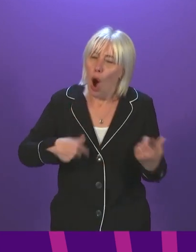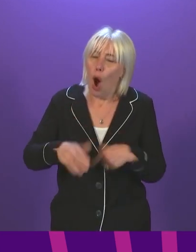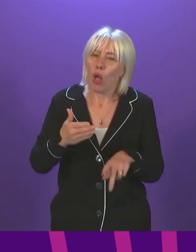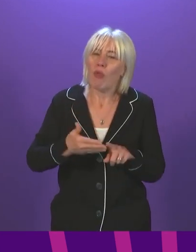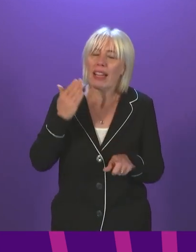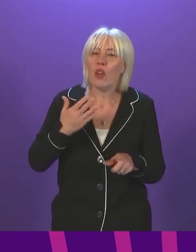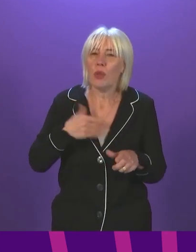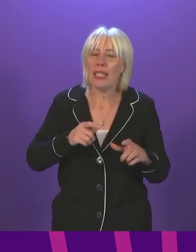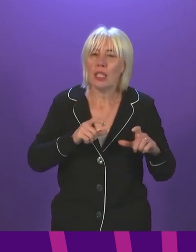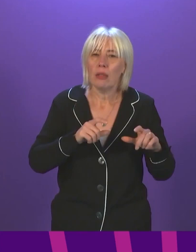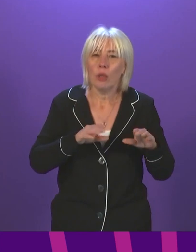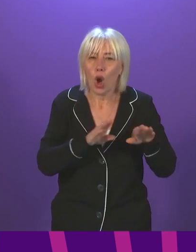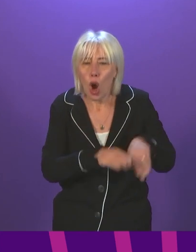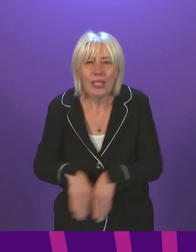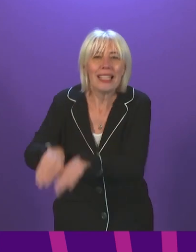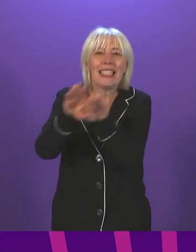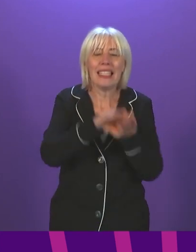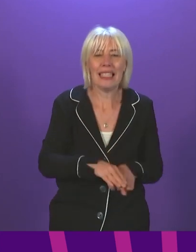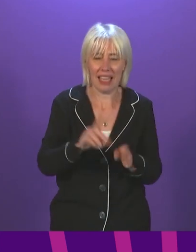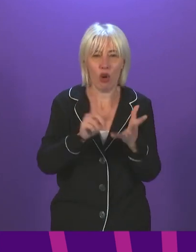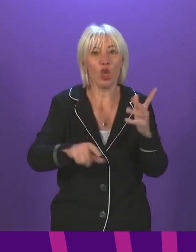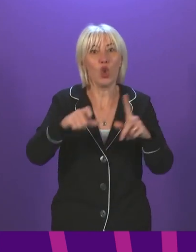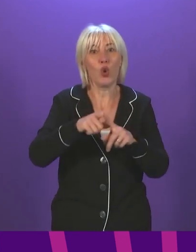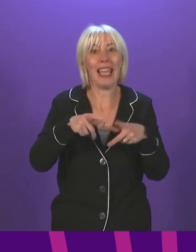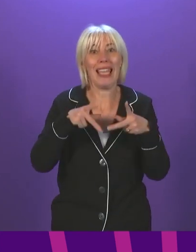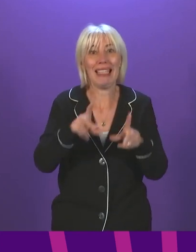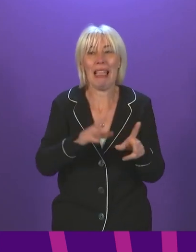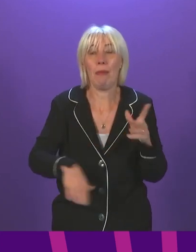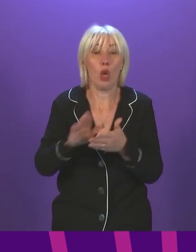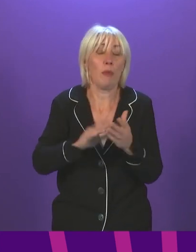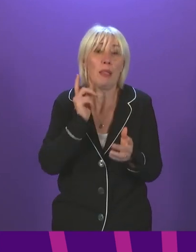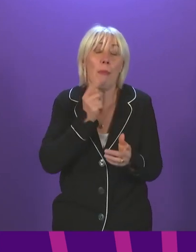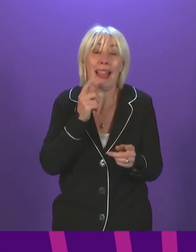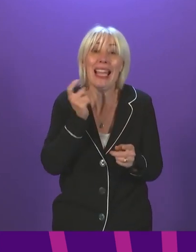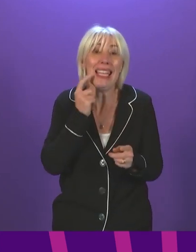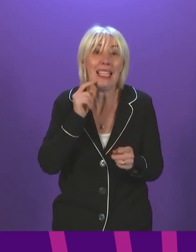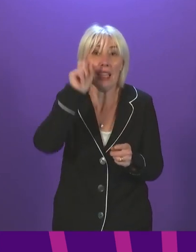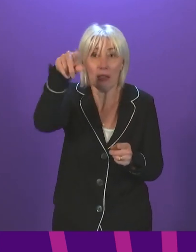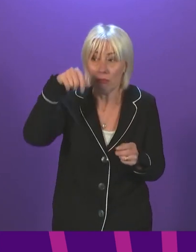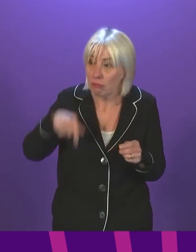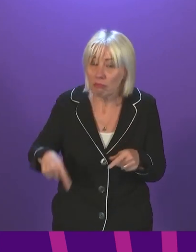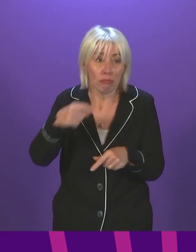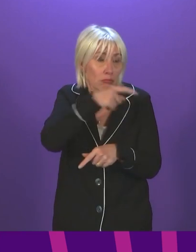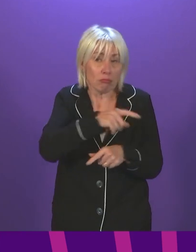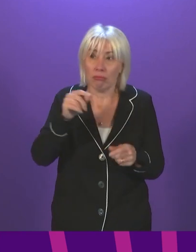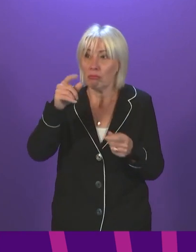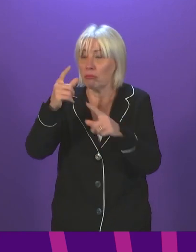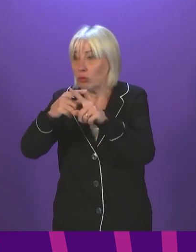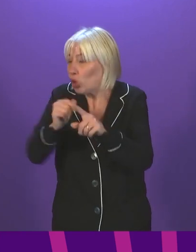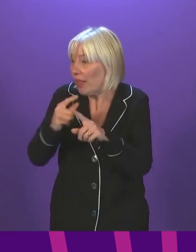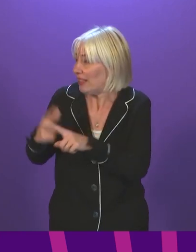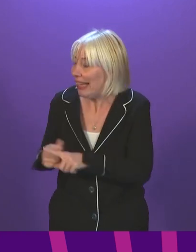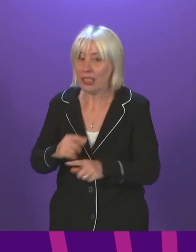have consistency for schemes that operate across the UK so that citizens can travel easily between different parts of the UK. The